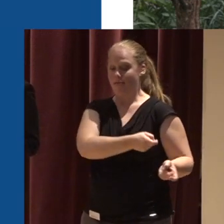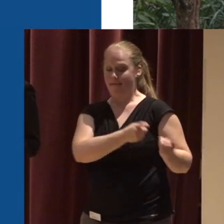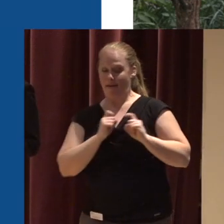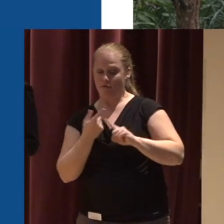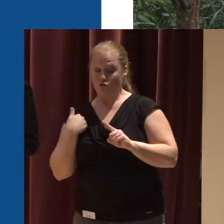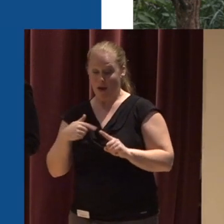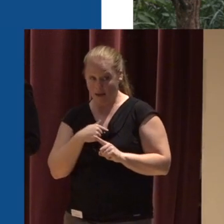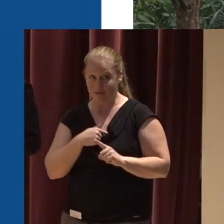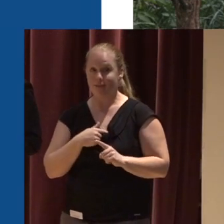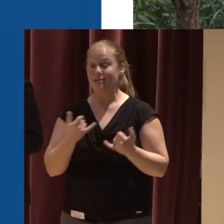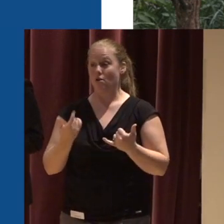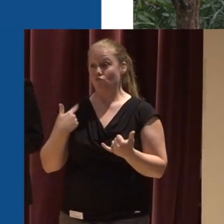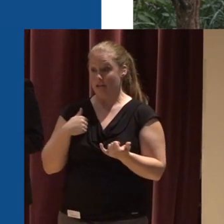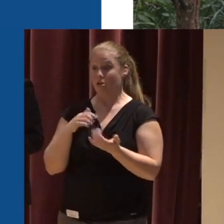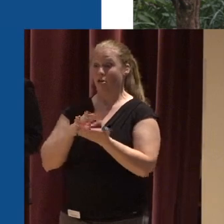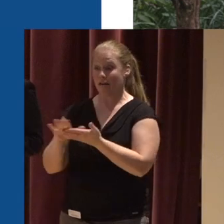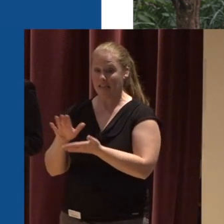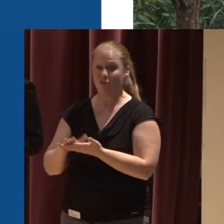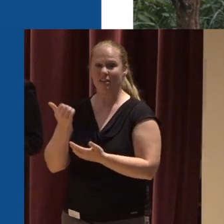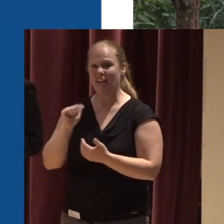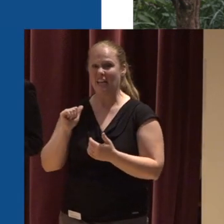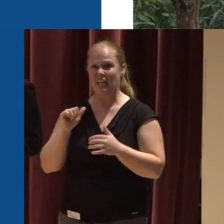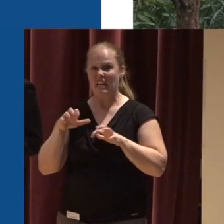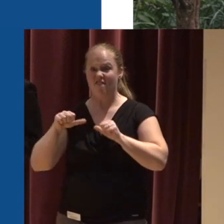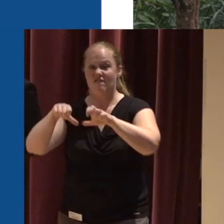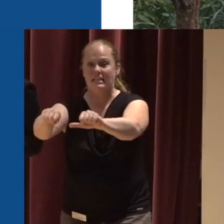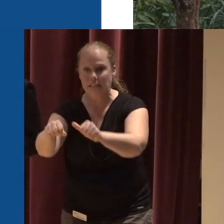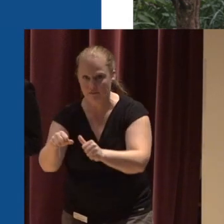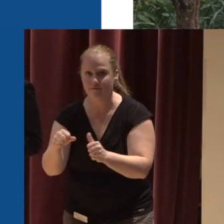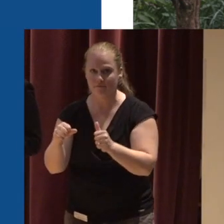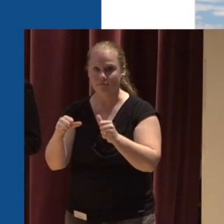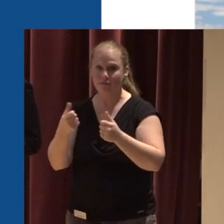And we are going in and clearing invasive species in there